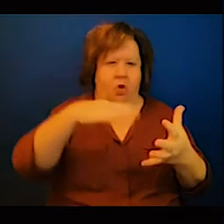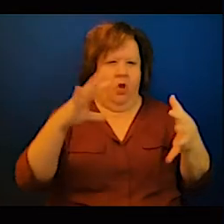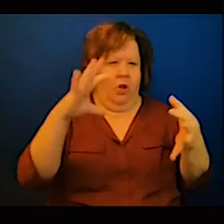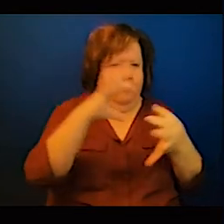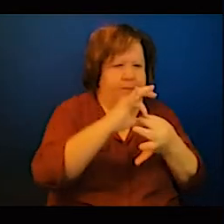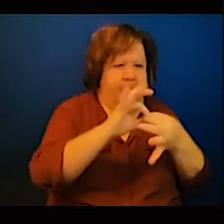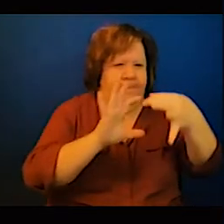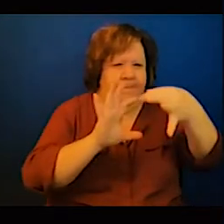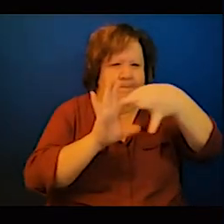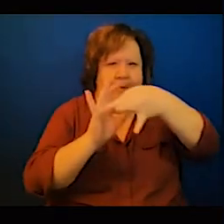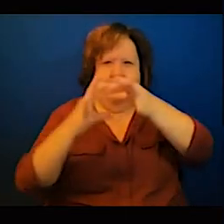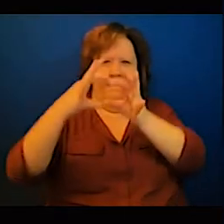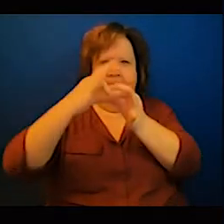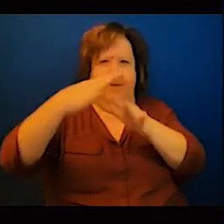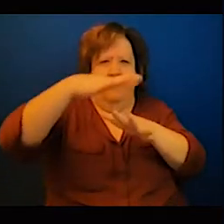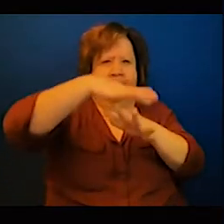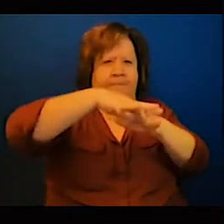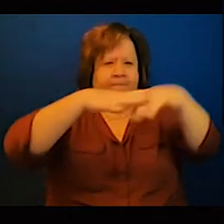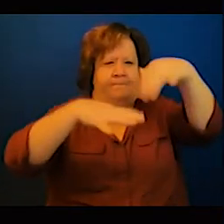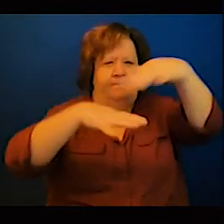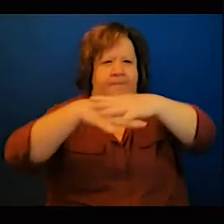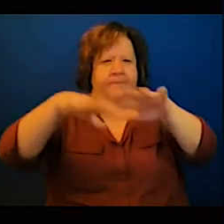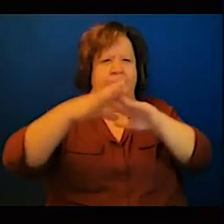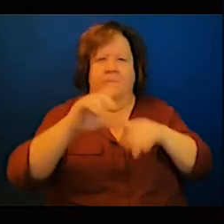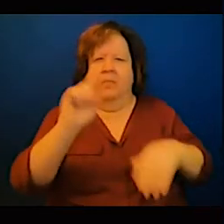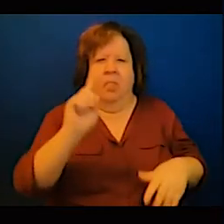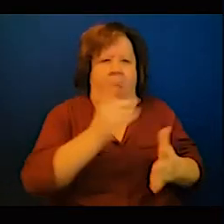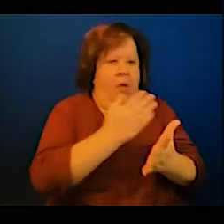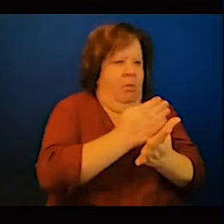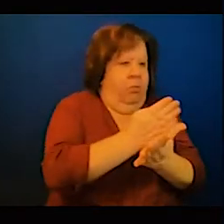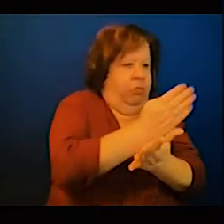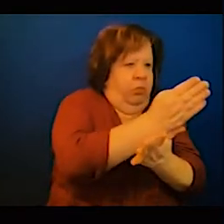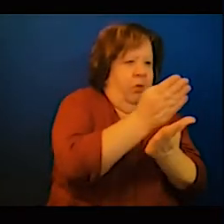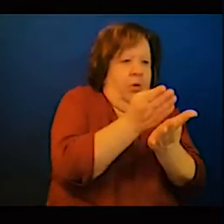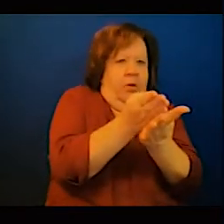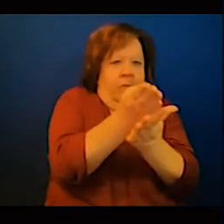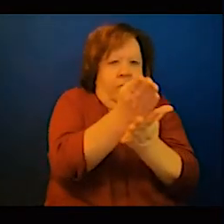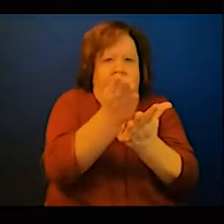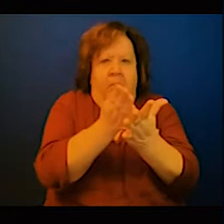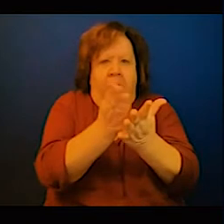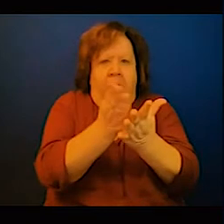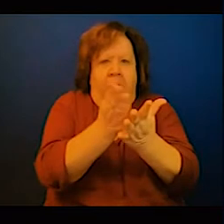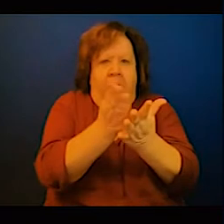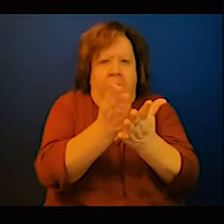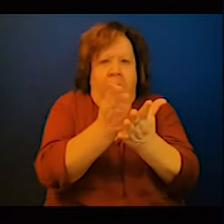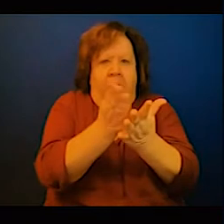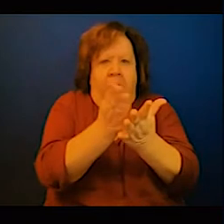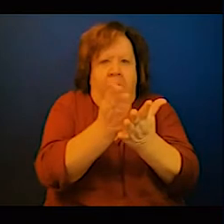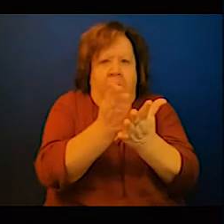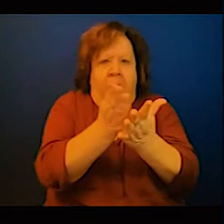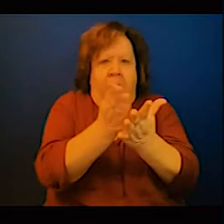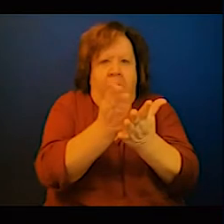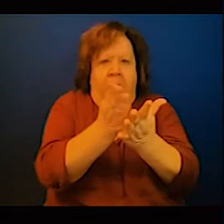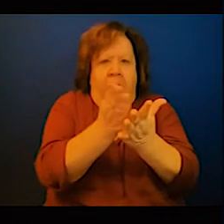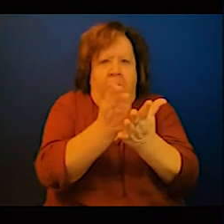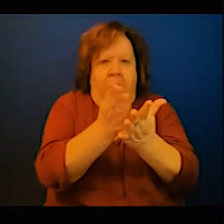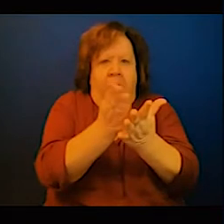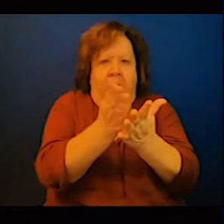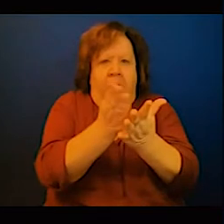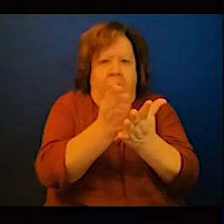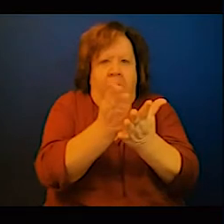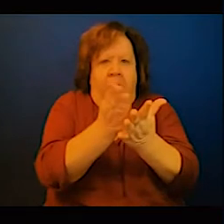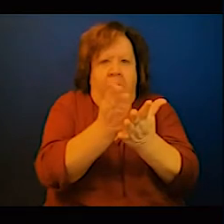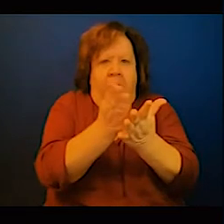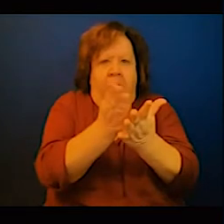the initiative of the African continent free trade area comes into consideration. And the relation